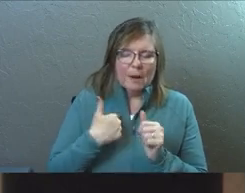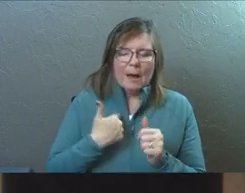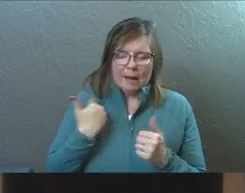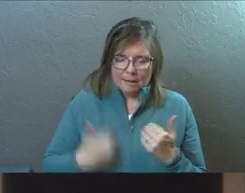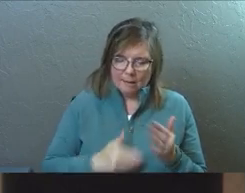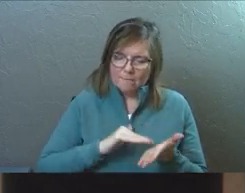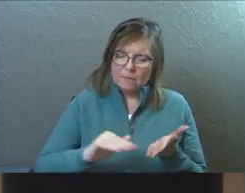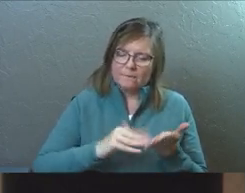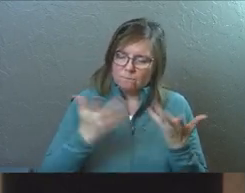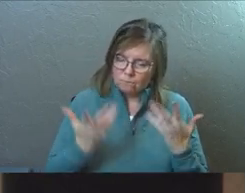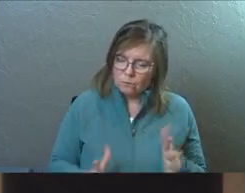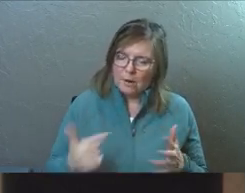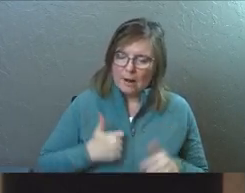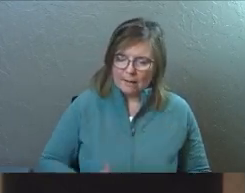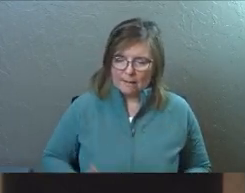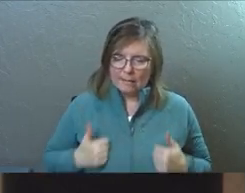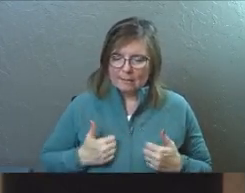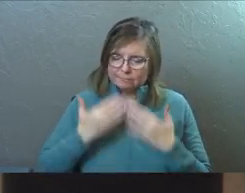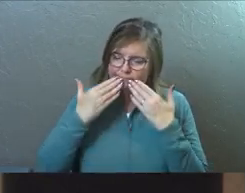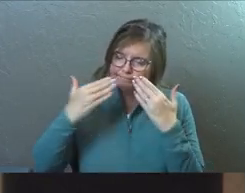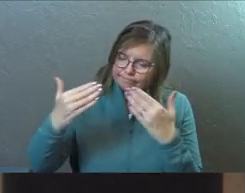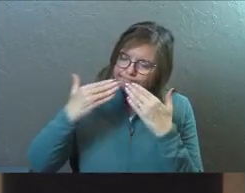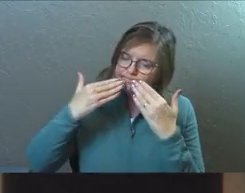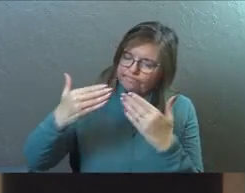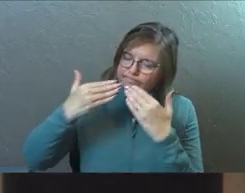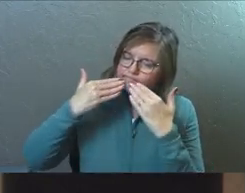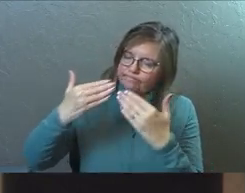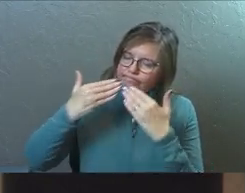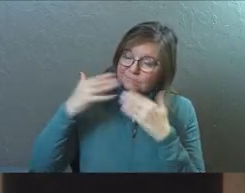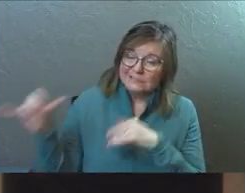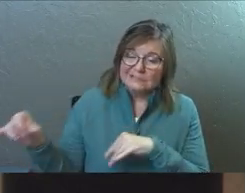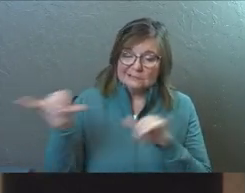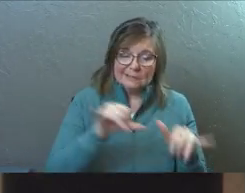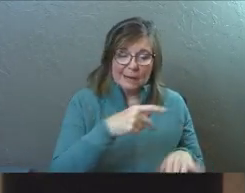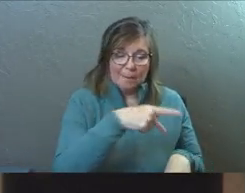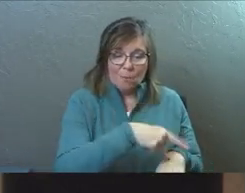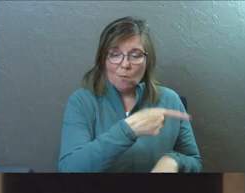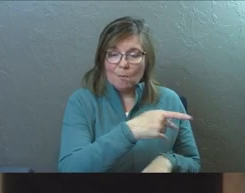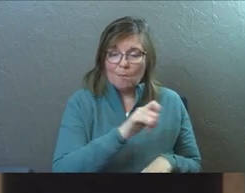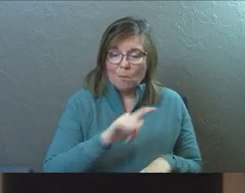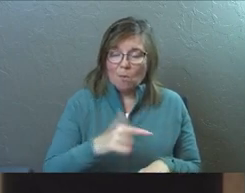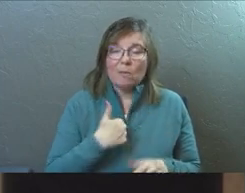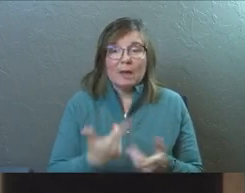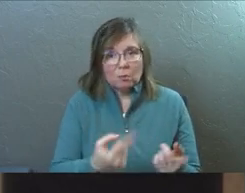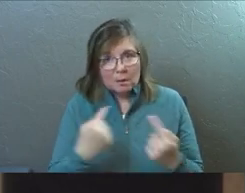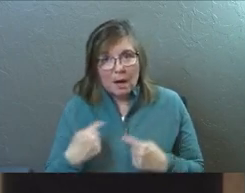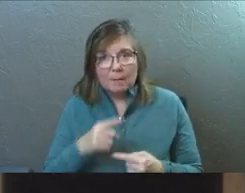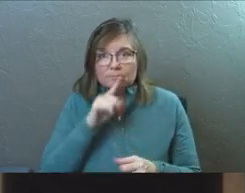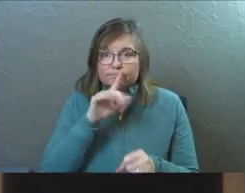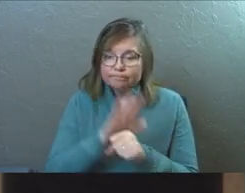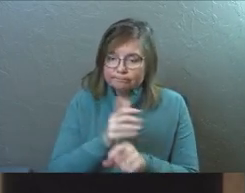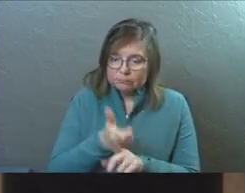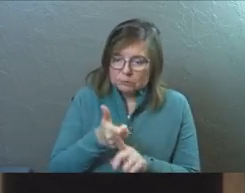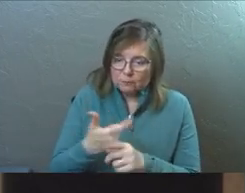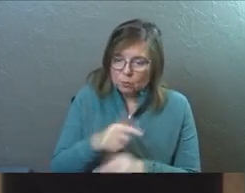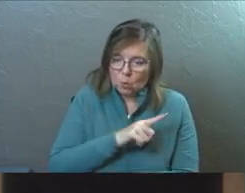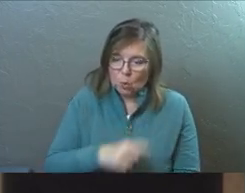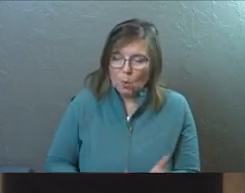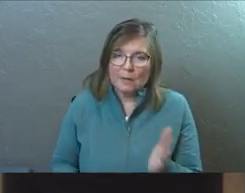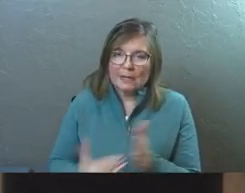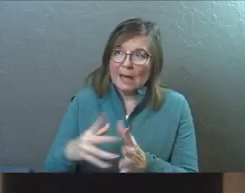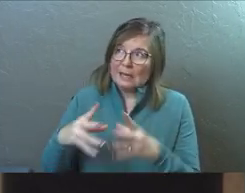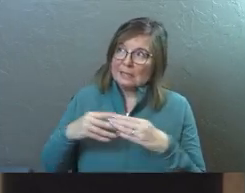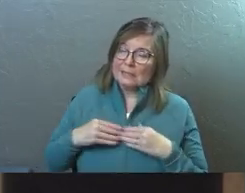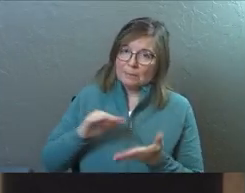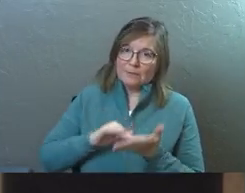I am forgiven and that I can live in gratitude like Paul lived in gratitude, then you come and you rededicate yourself to the Lord and